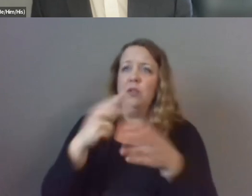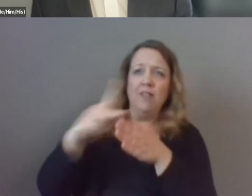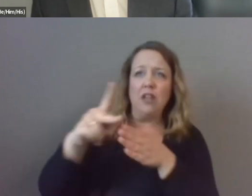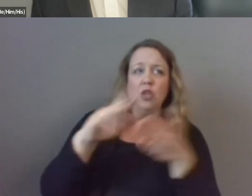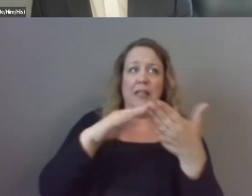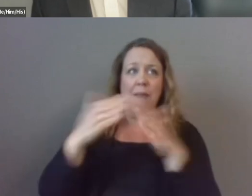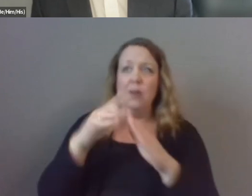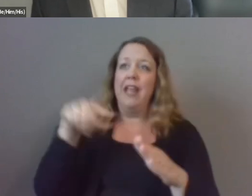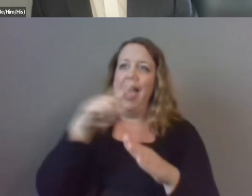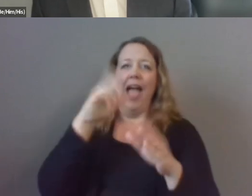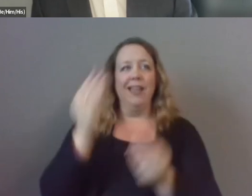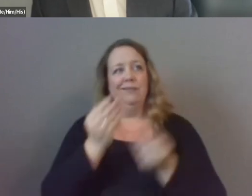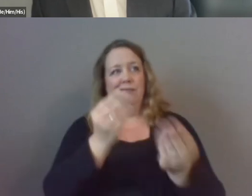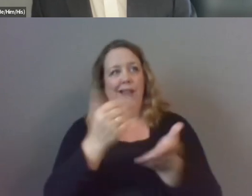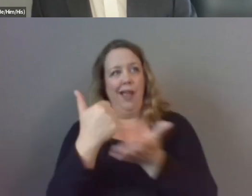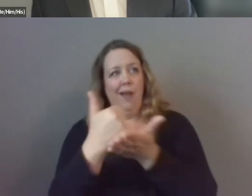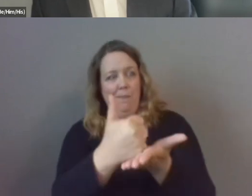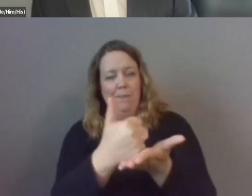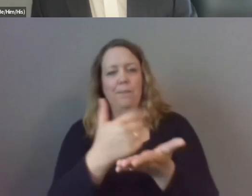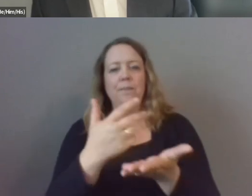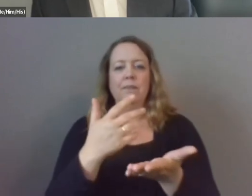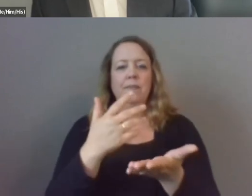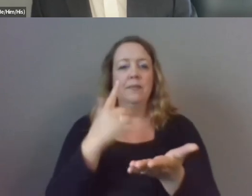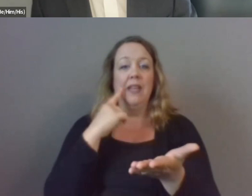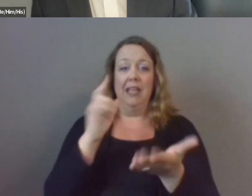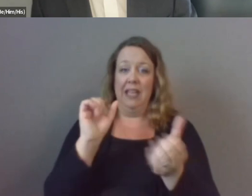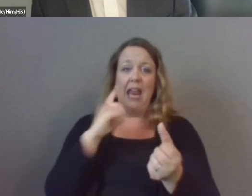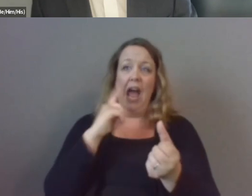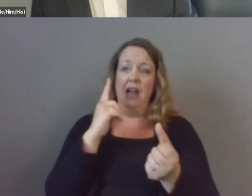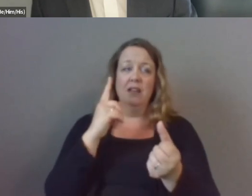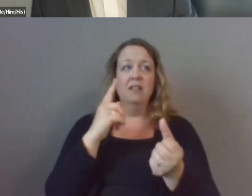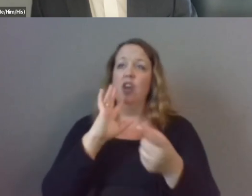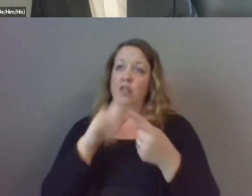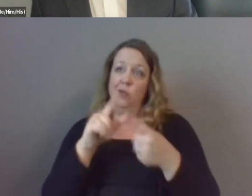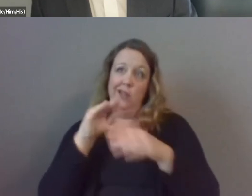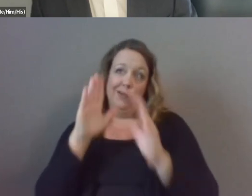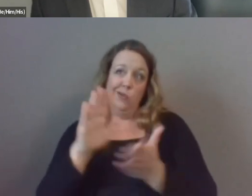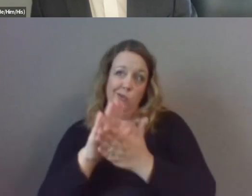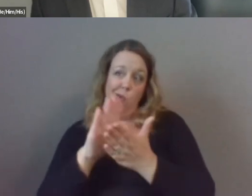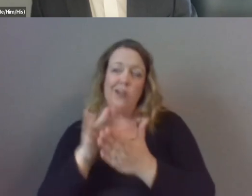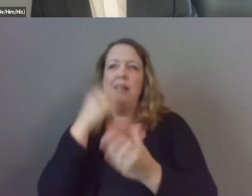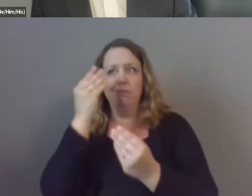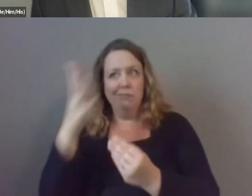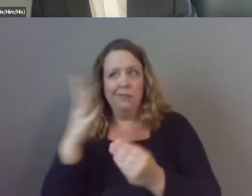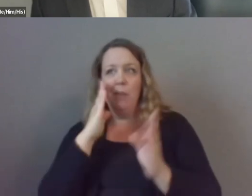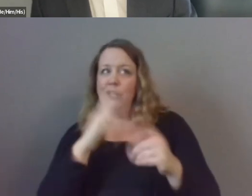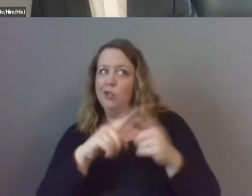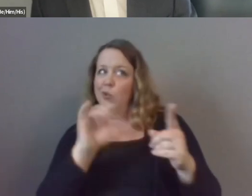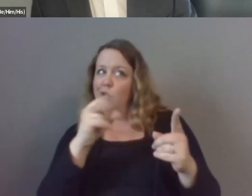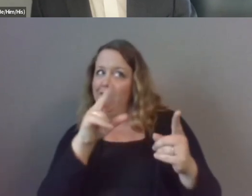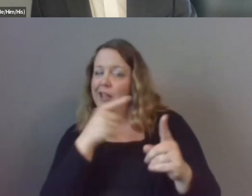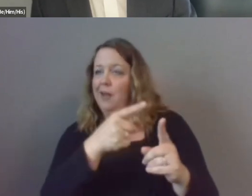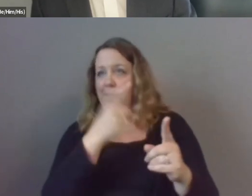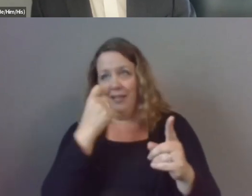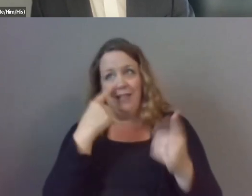handoff to somebody else can i talk to the counselor at the school and say hey we want to pay a little bit more special attention to sofia because this is happening